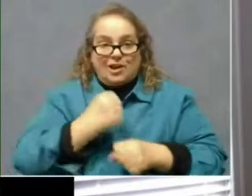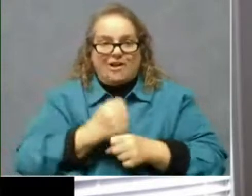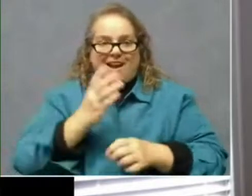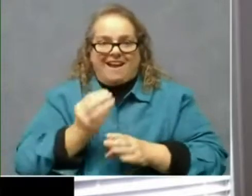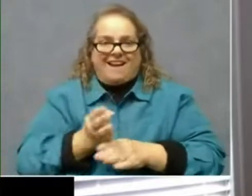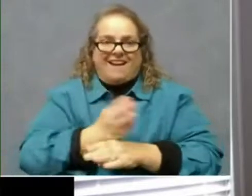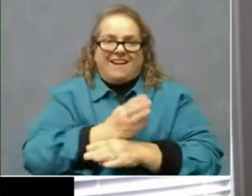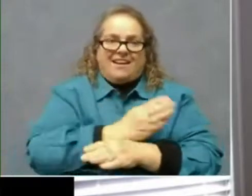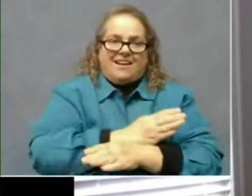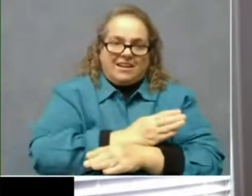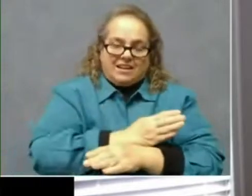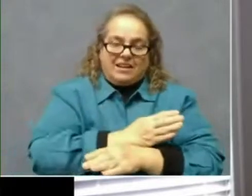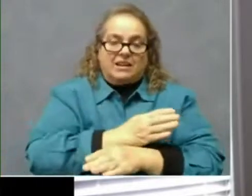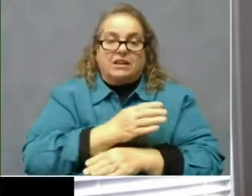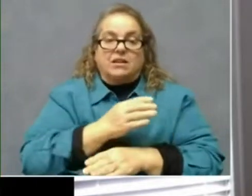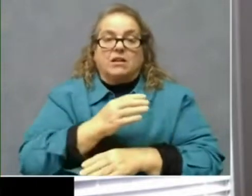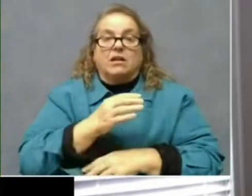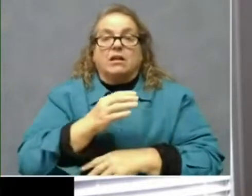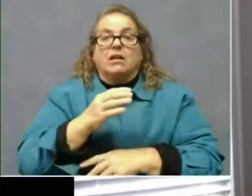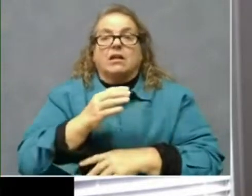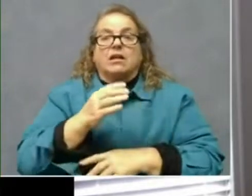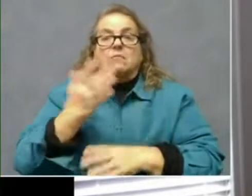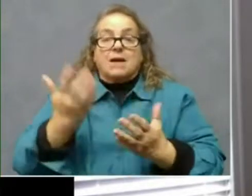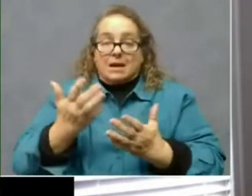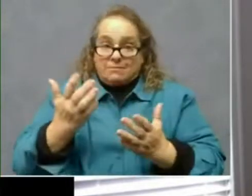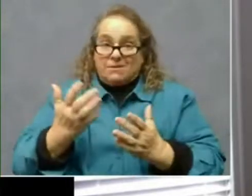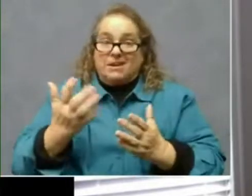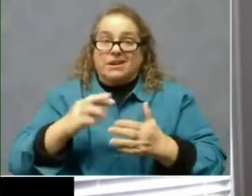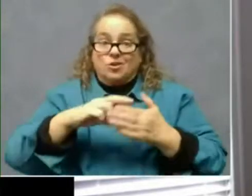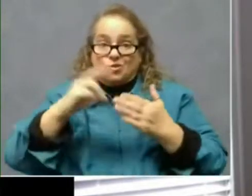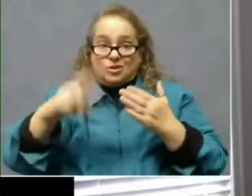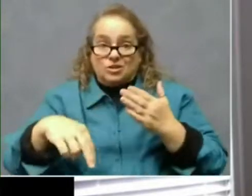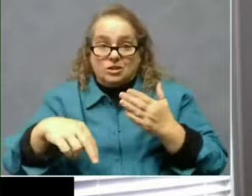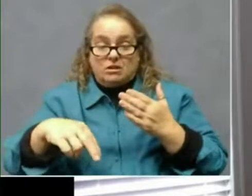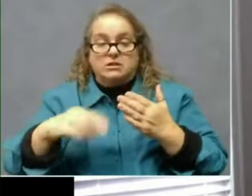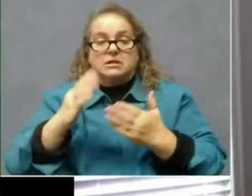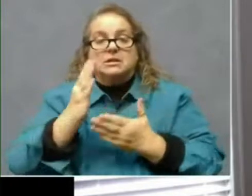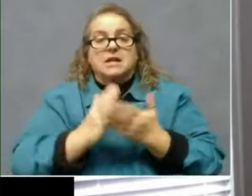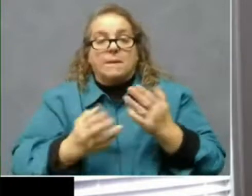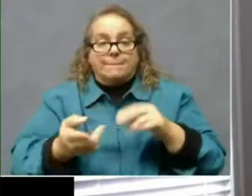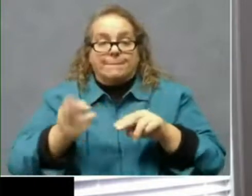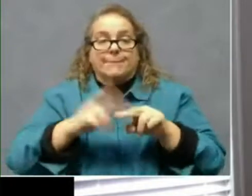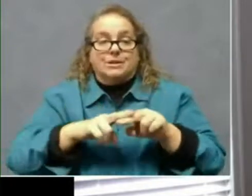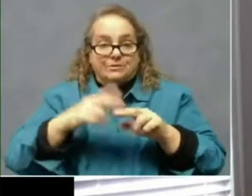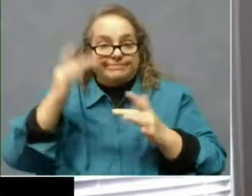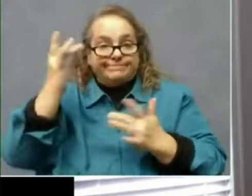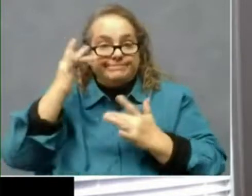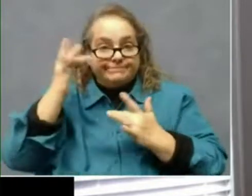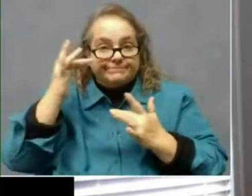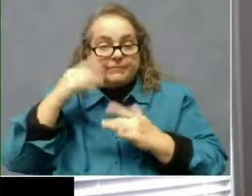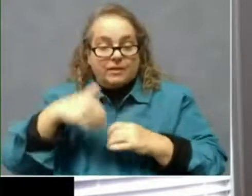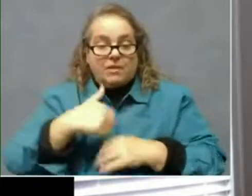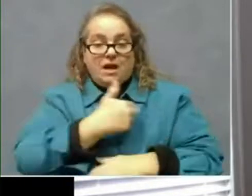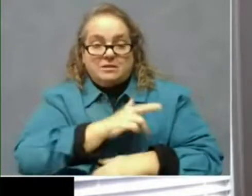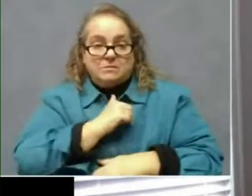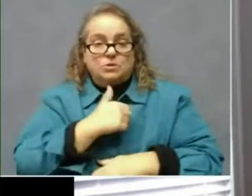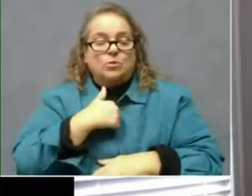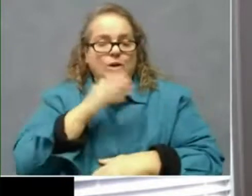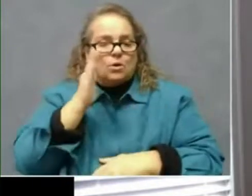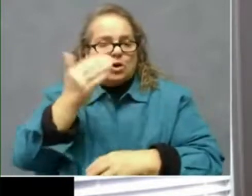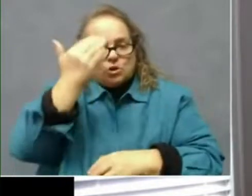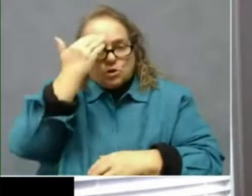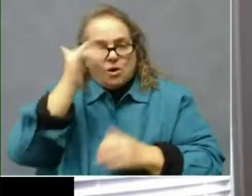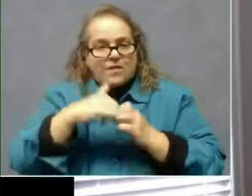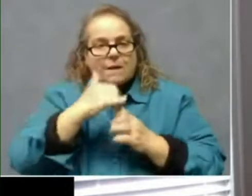have probably resulted in some increase in disease. We will know that better over the next one to two